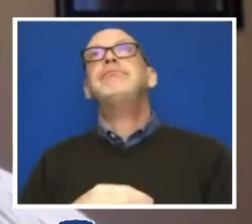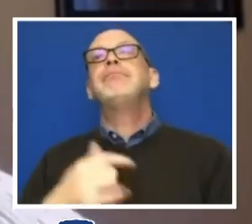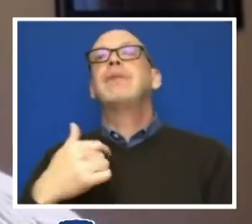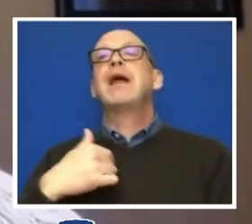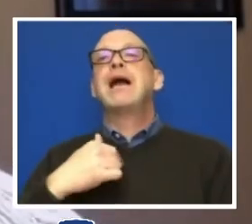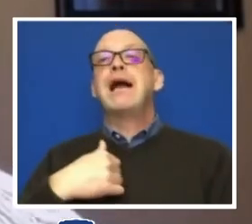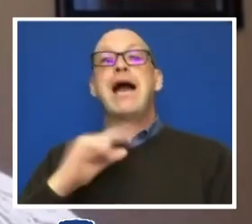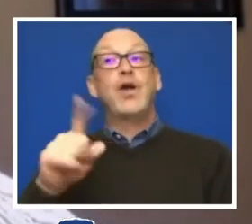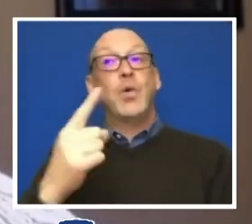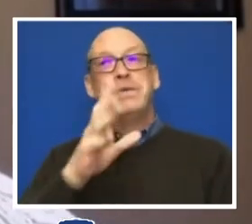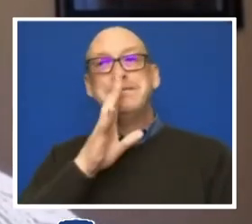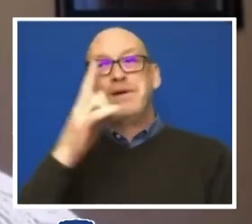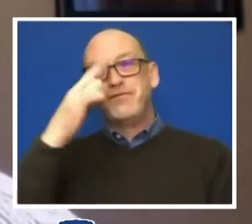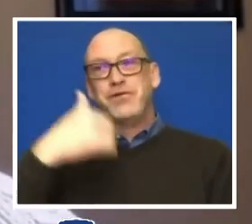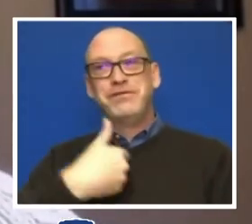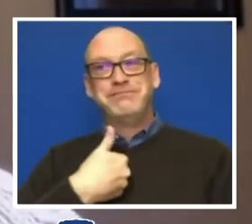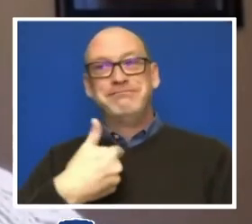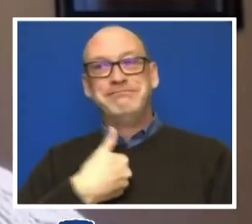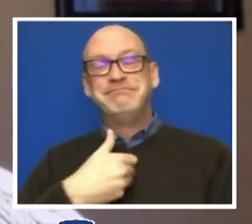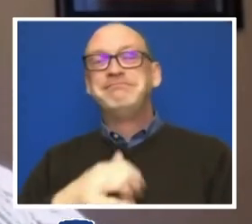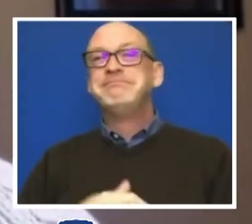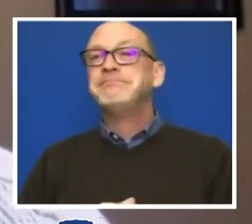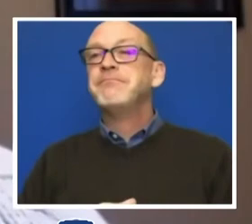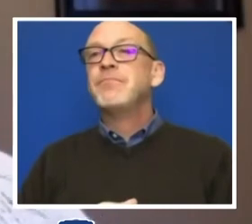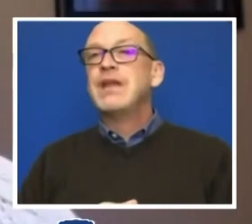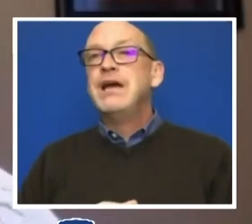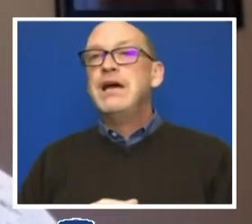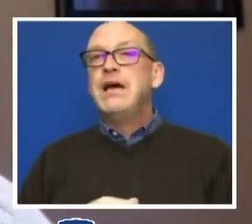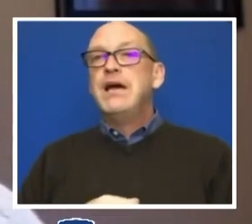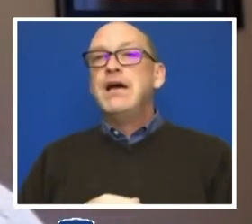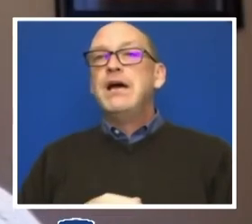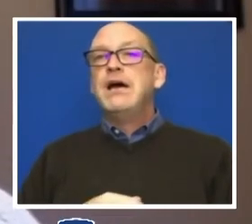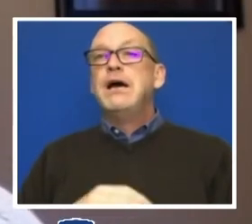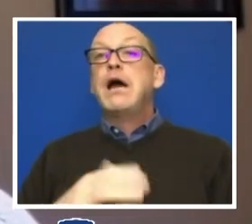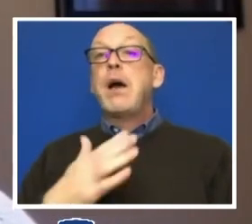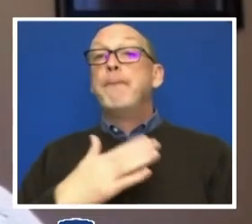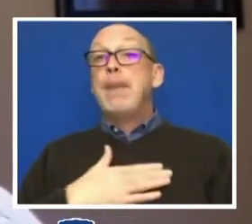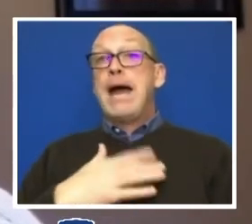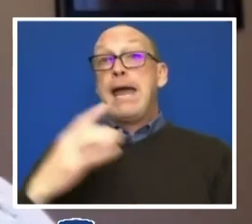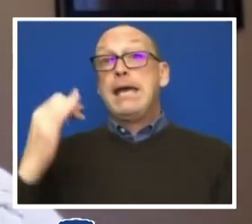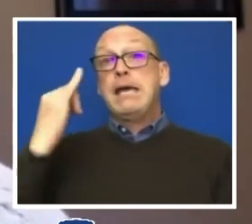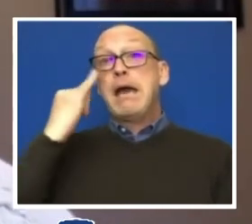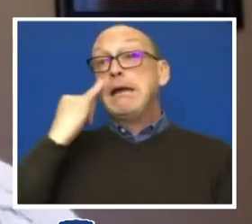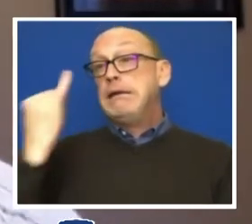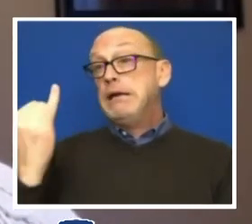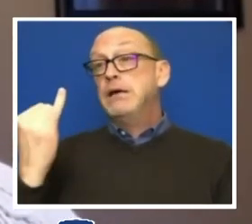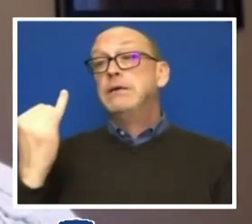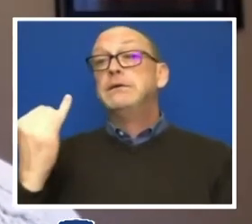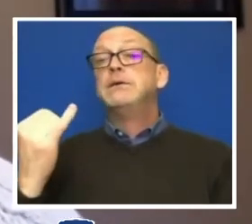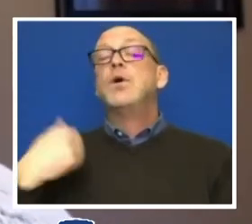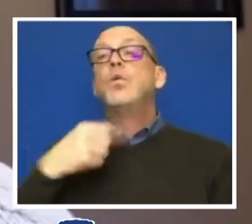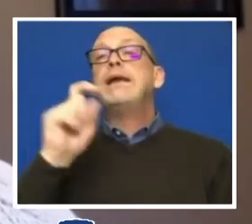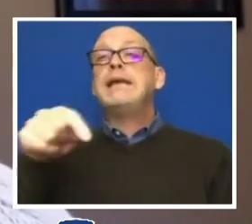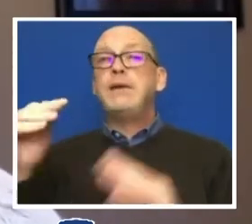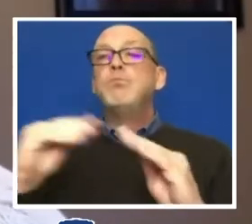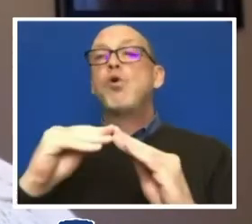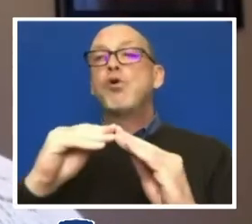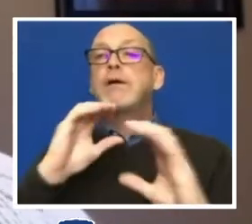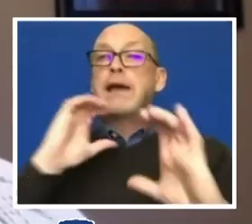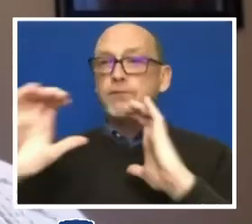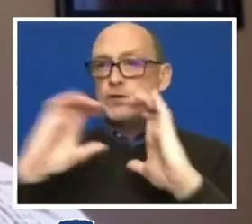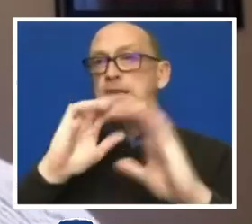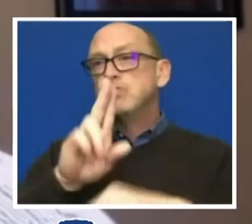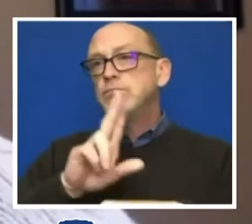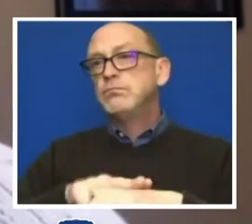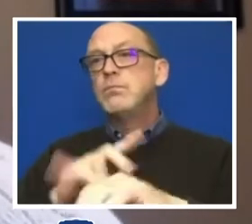myself on this point, but my sense is there has to be more conversation, of course. But this